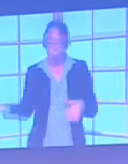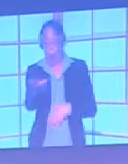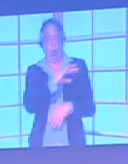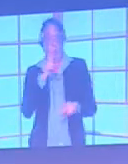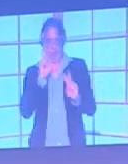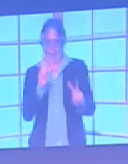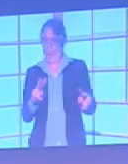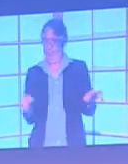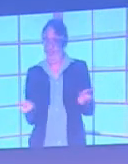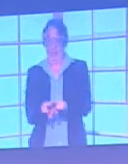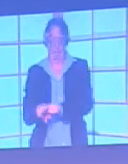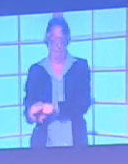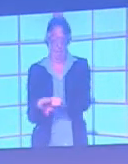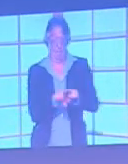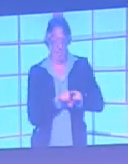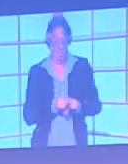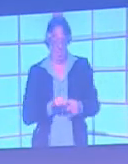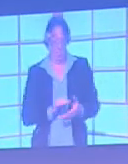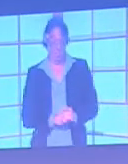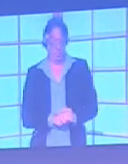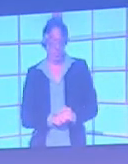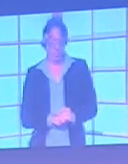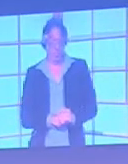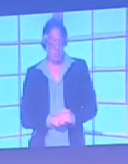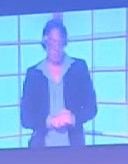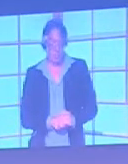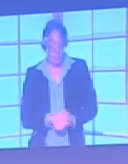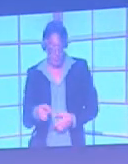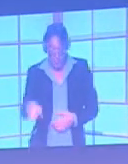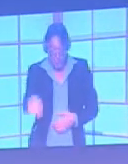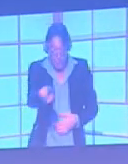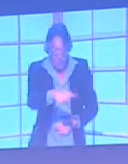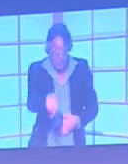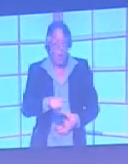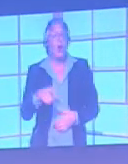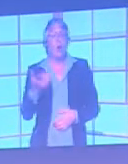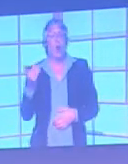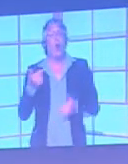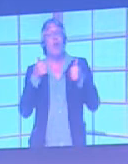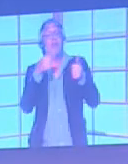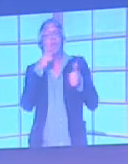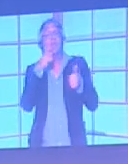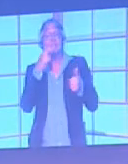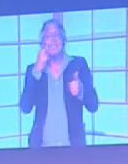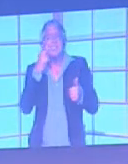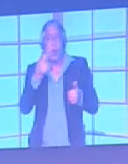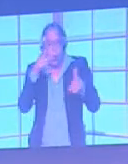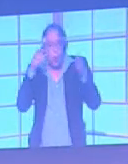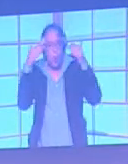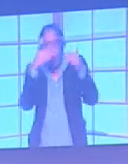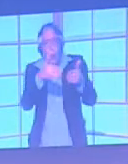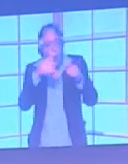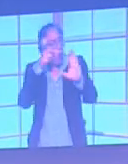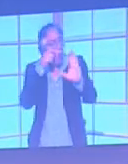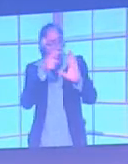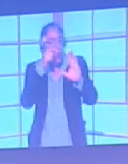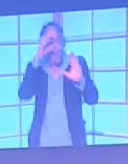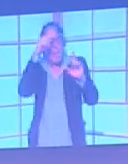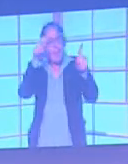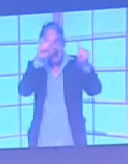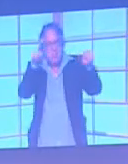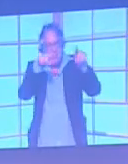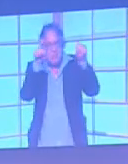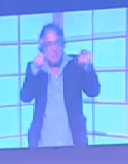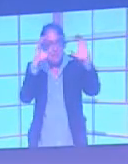So here's why fans said that all they could see were floating heads and feet. If you concentrate on the men I've circled in